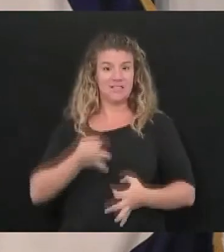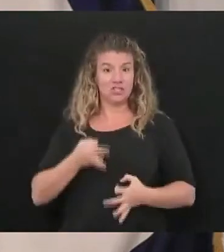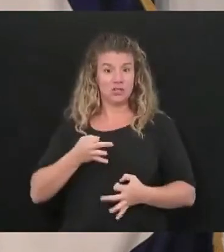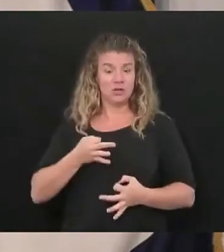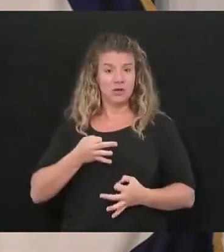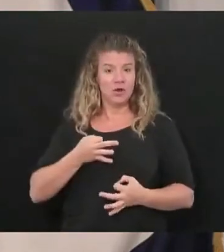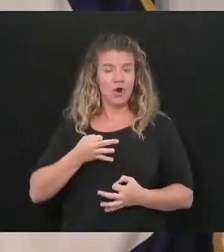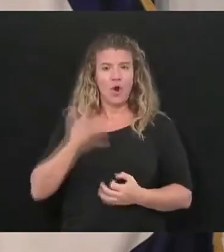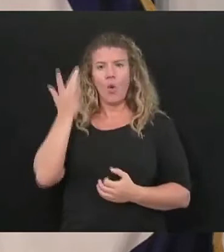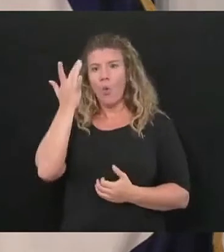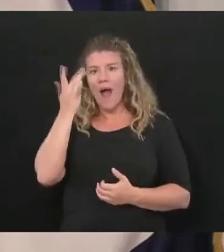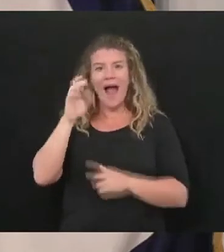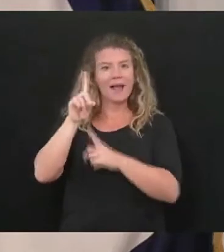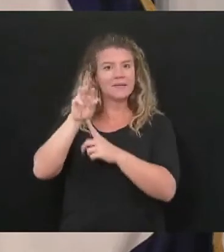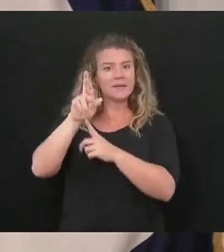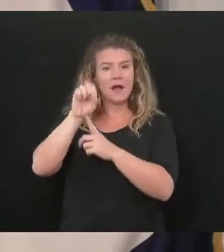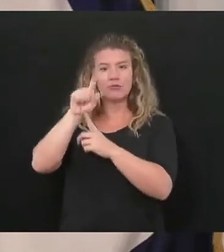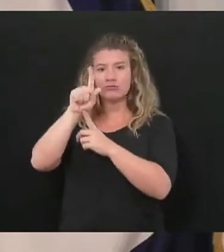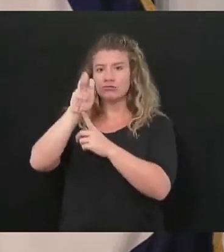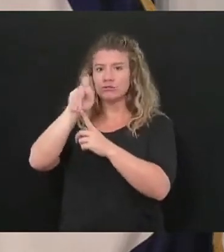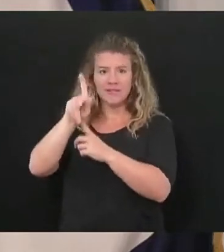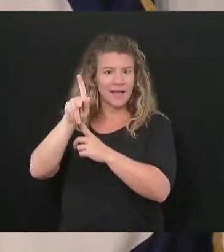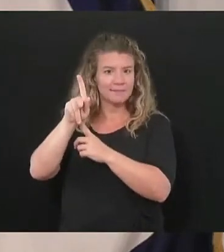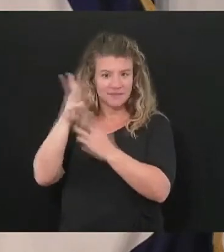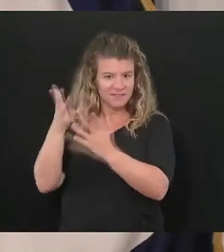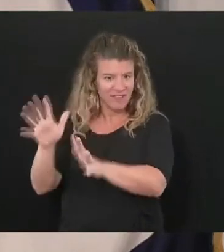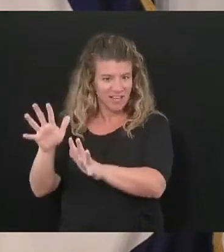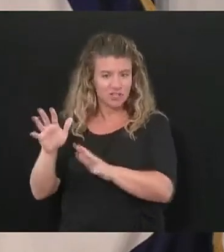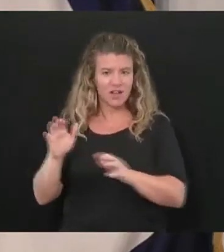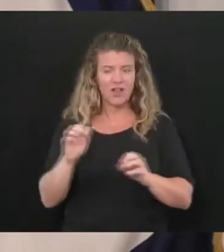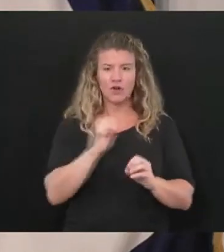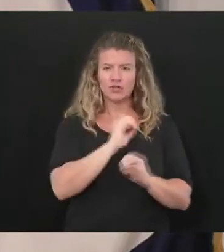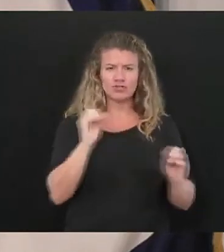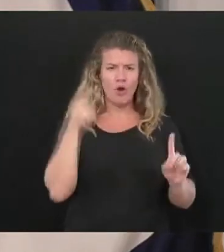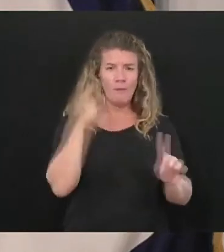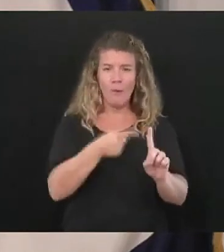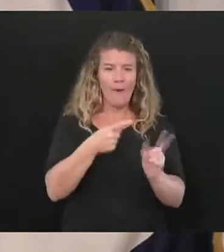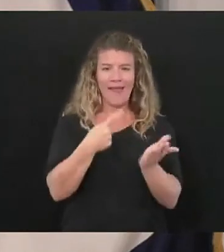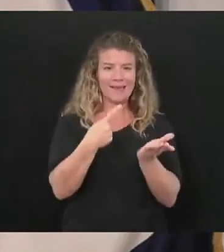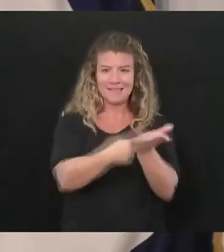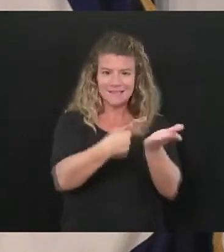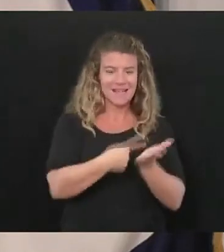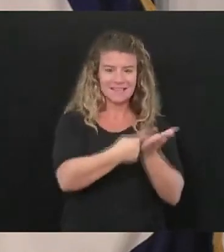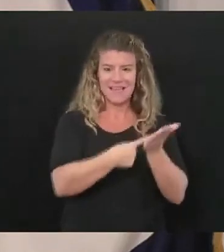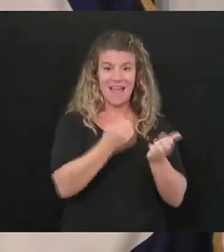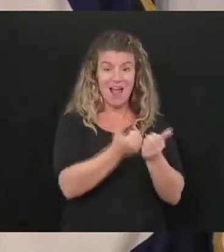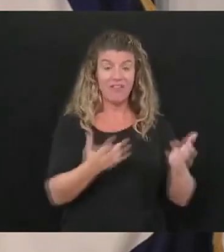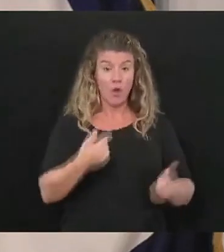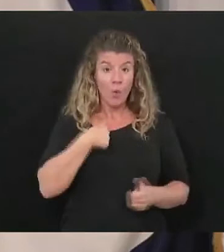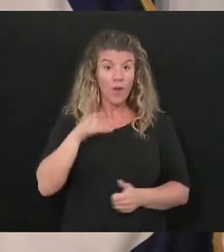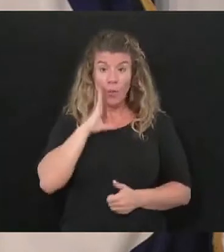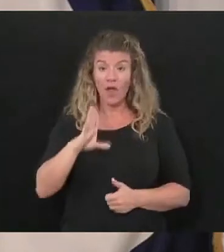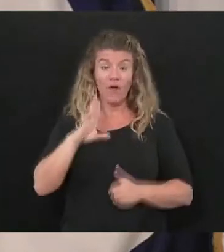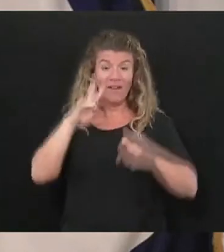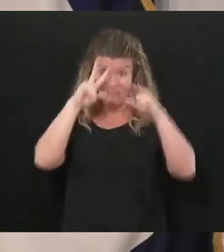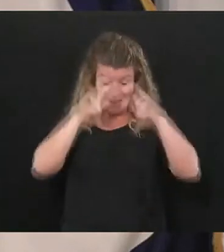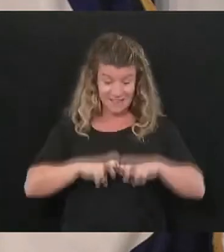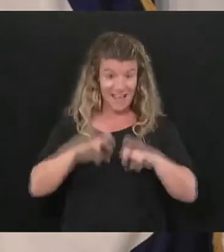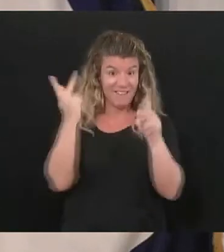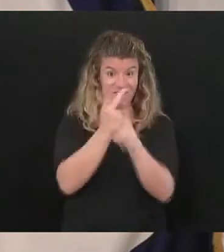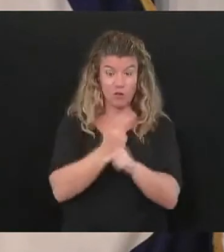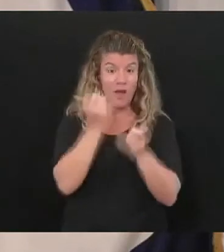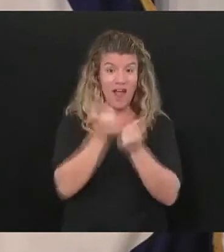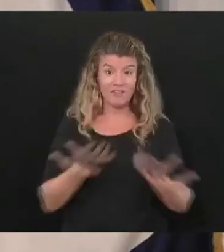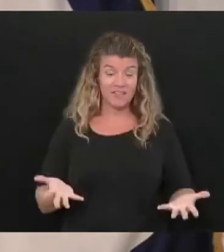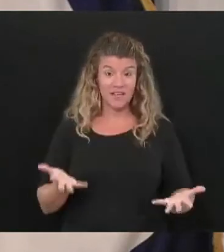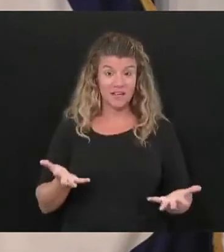there's no point in continuing to debate other things we'll get to the bottom of each and everything but the bottom line of the